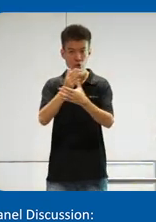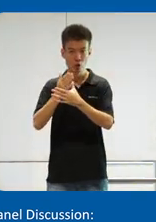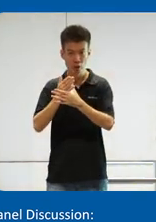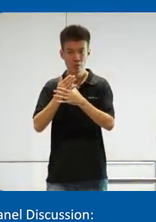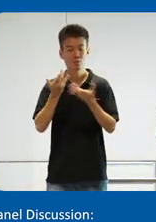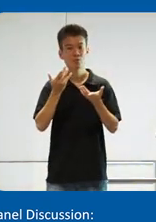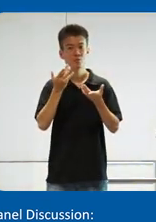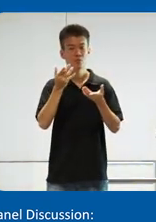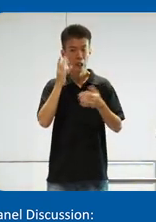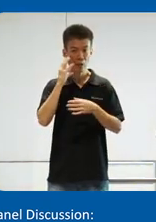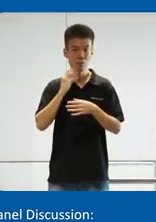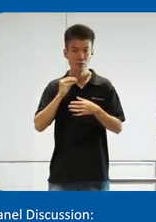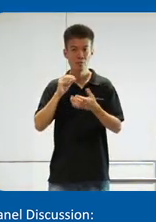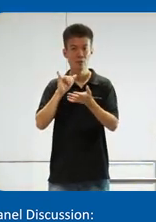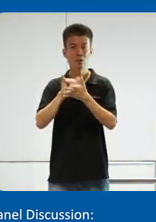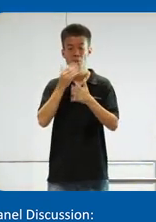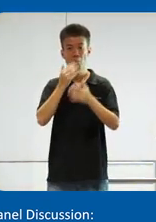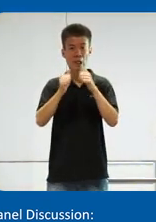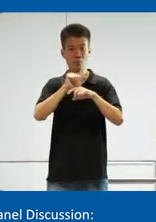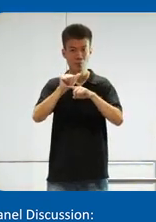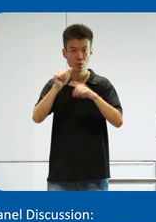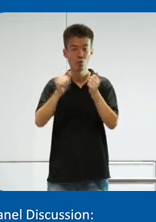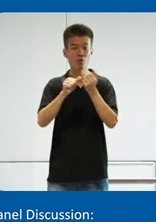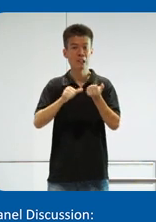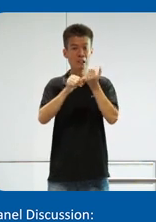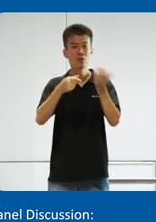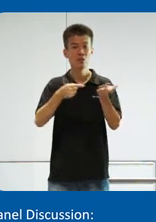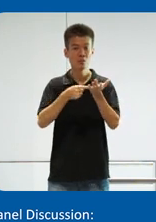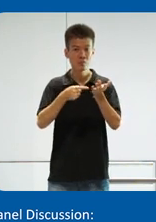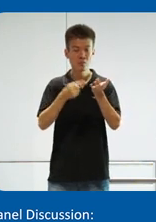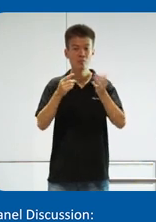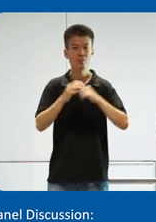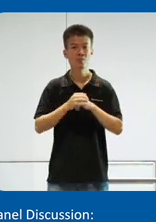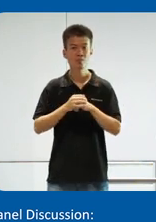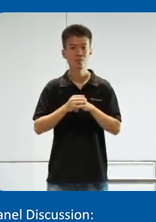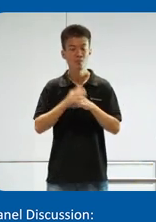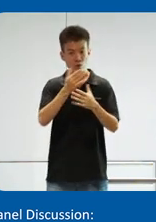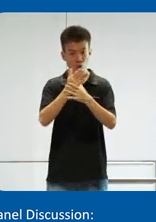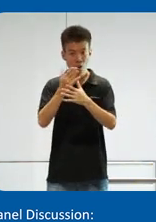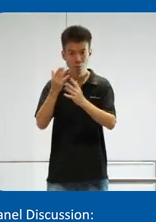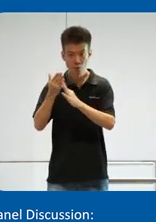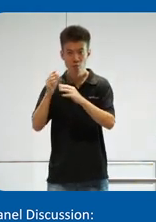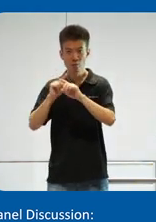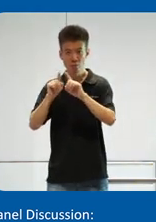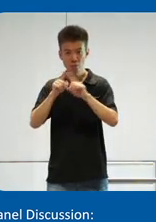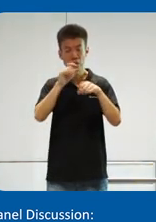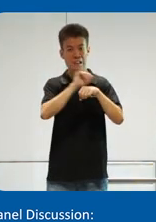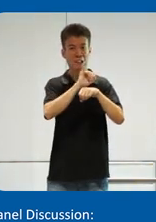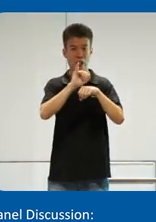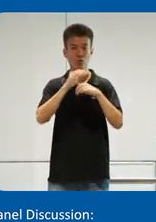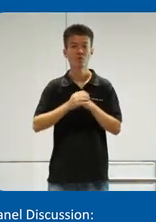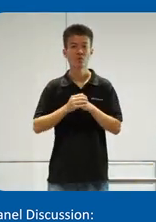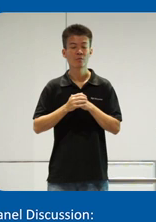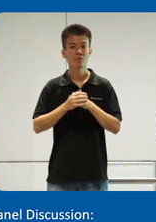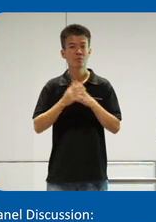experiences of development and best practices of assistive technology should really be shared between all sectors of industry. So